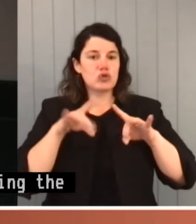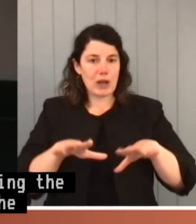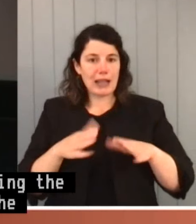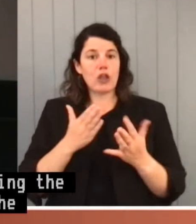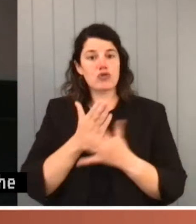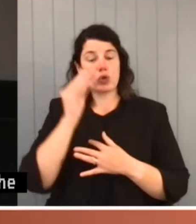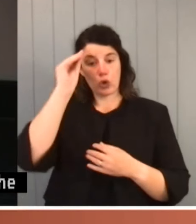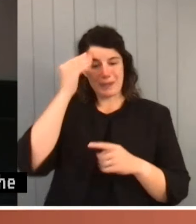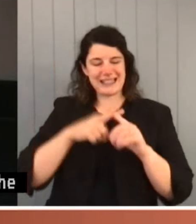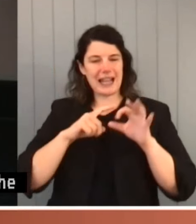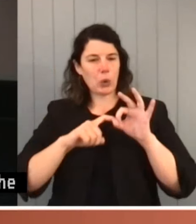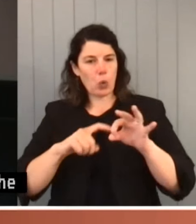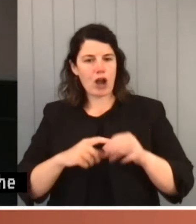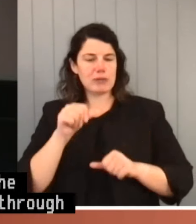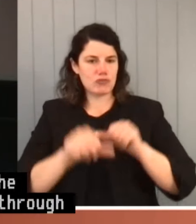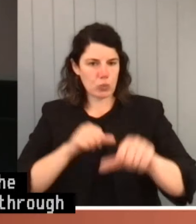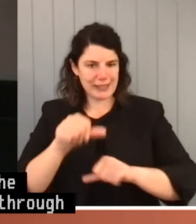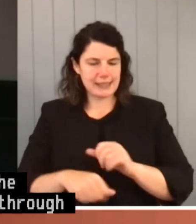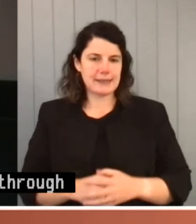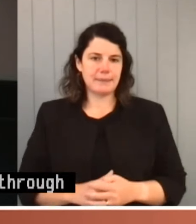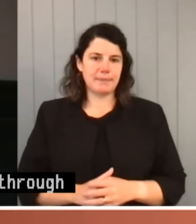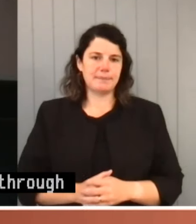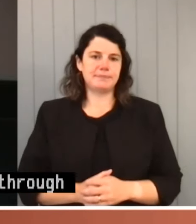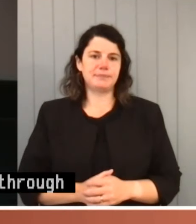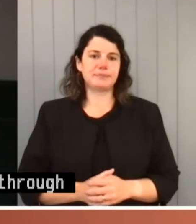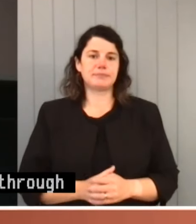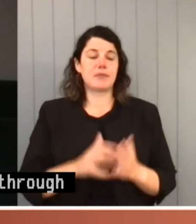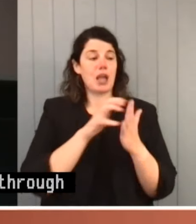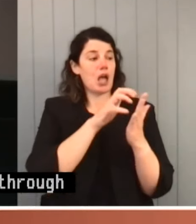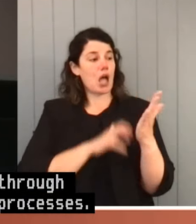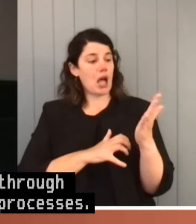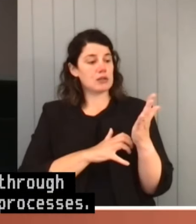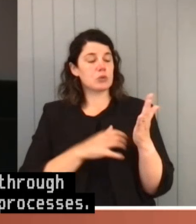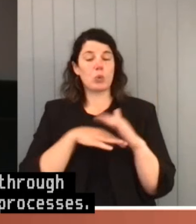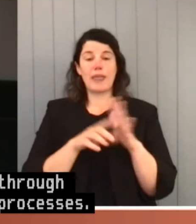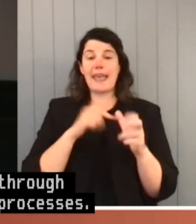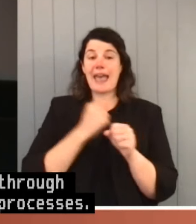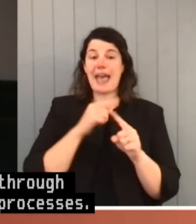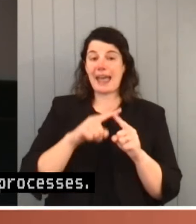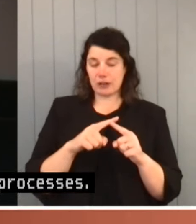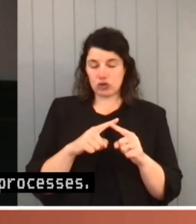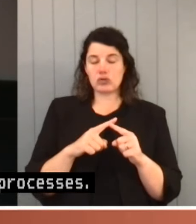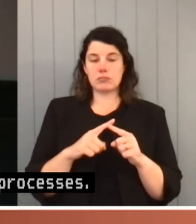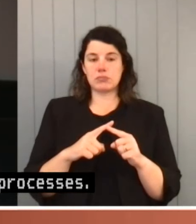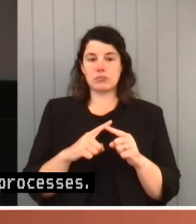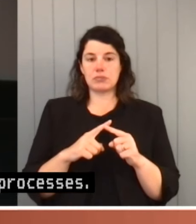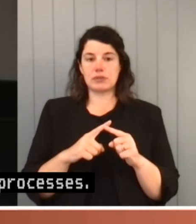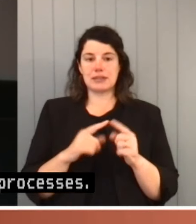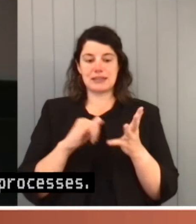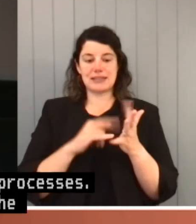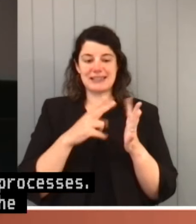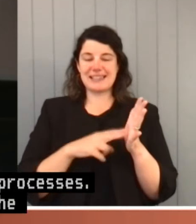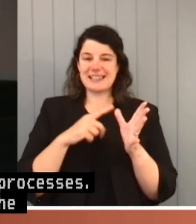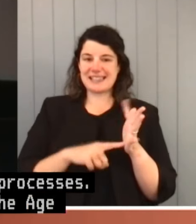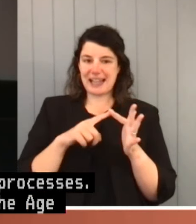processes. In an article written in The Age under the headline Senate Sentinel in